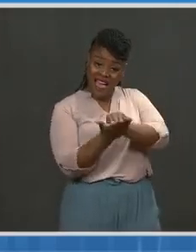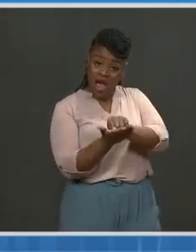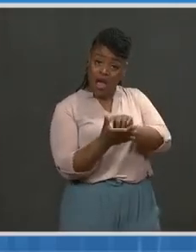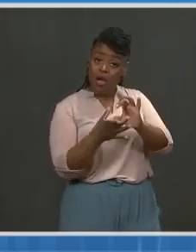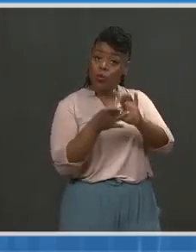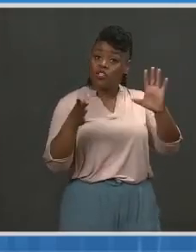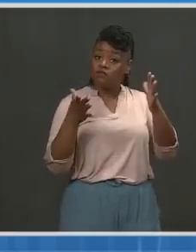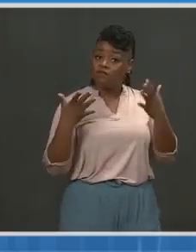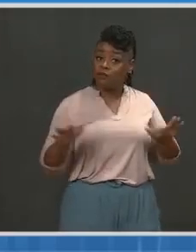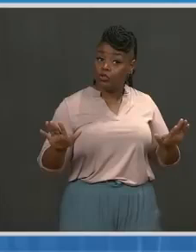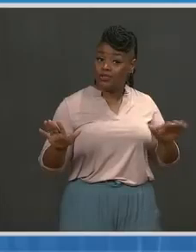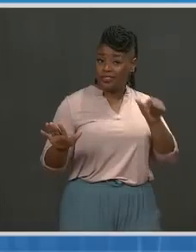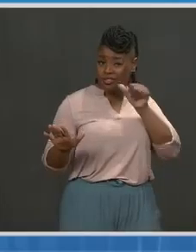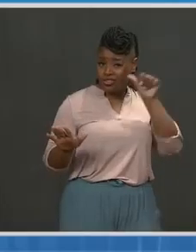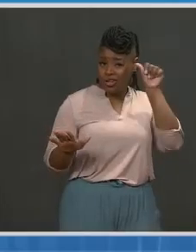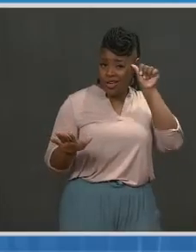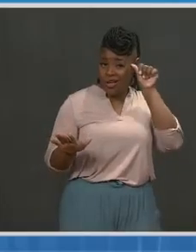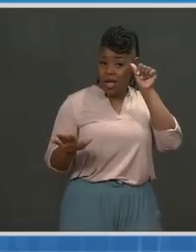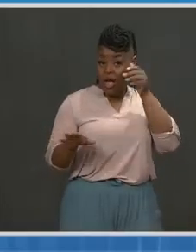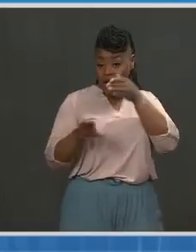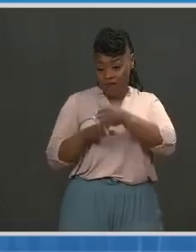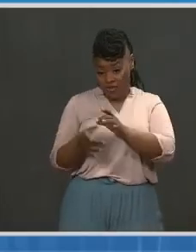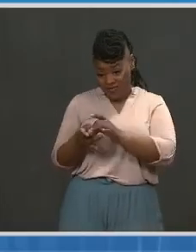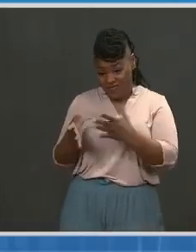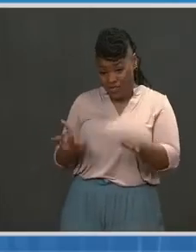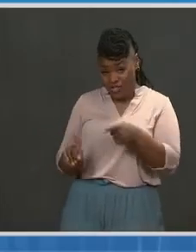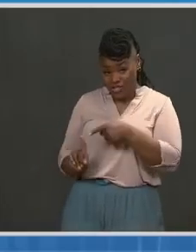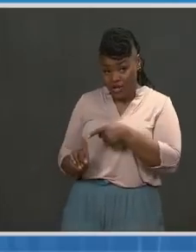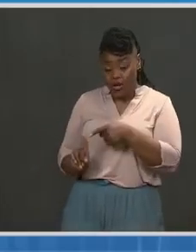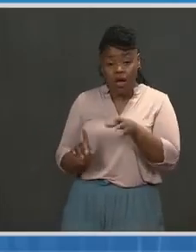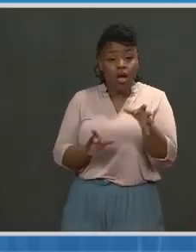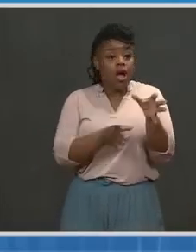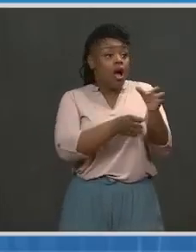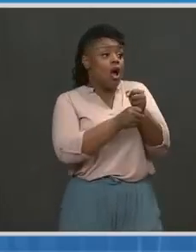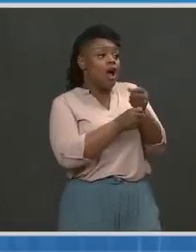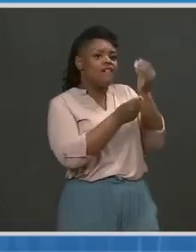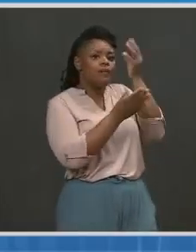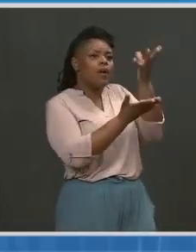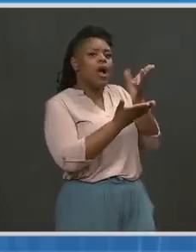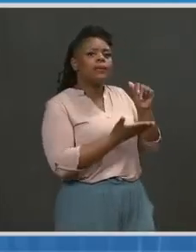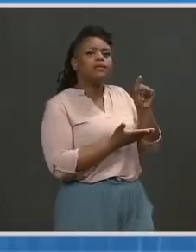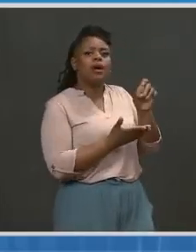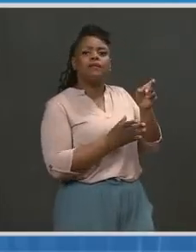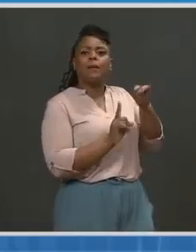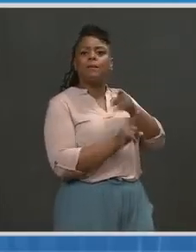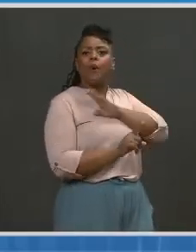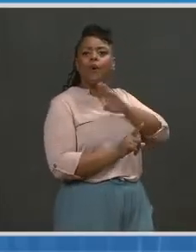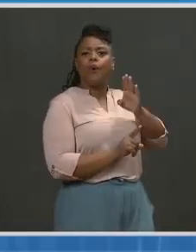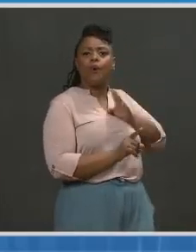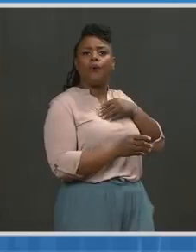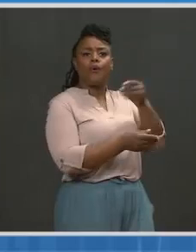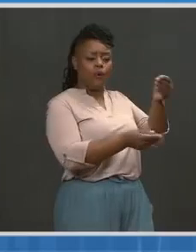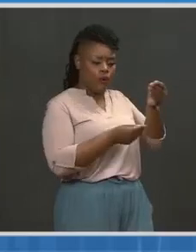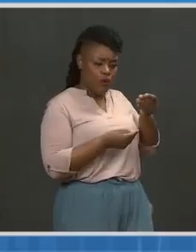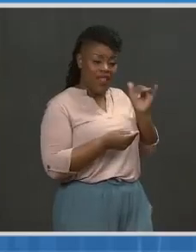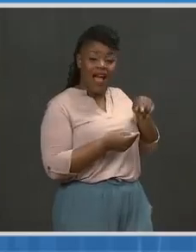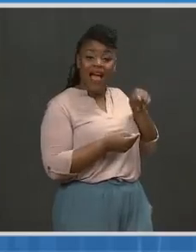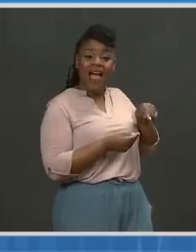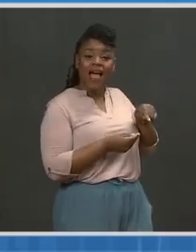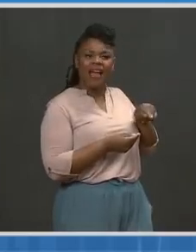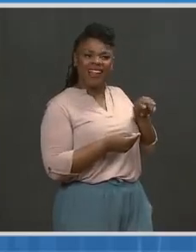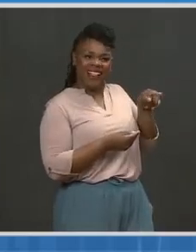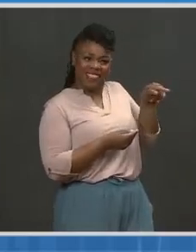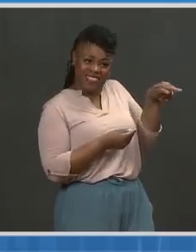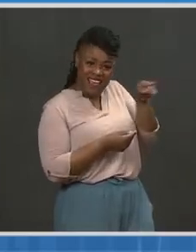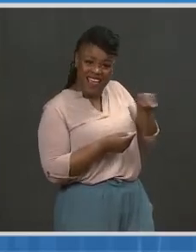soon thereafter, they received from the Data and Safety Monitoring Board, with a copy to me and others,